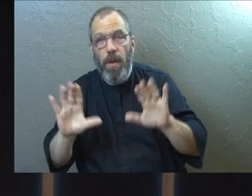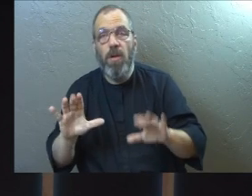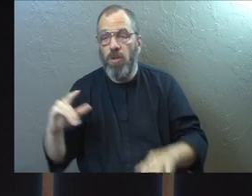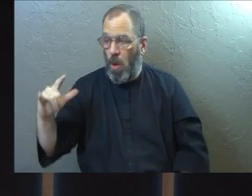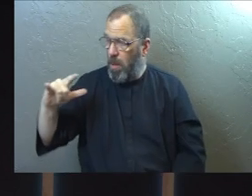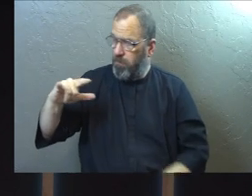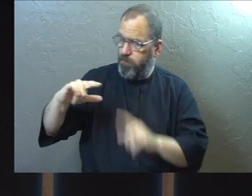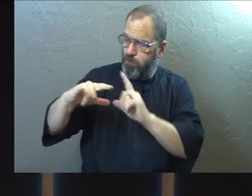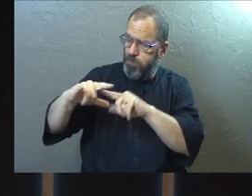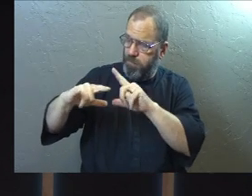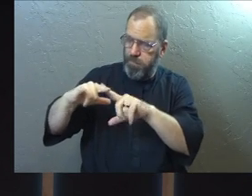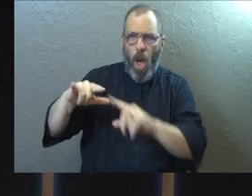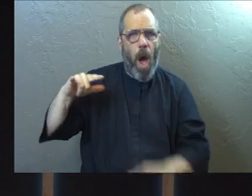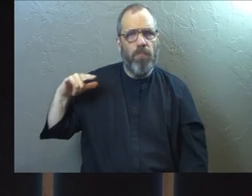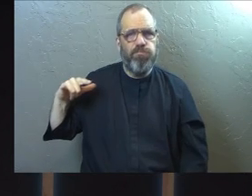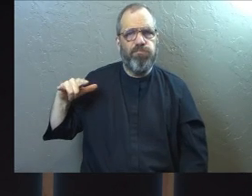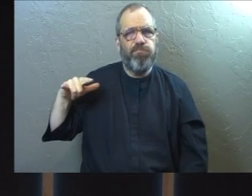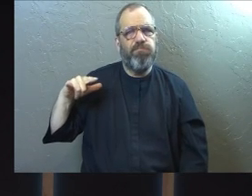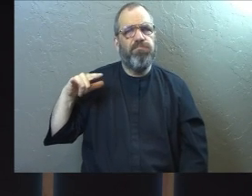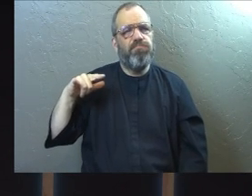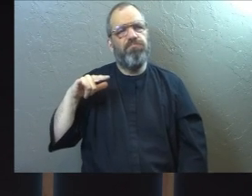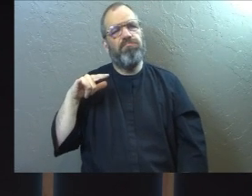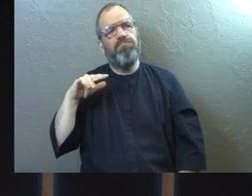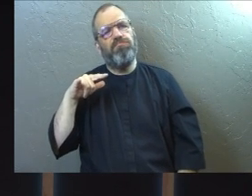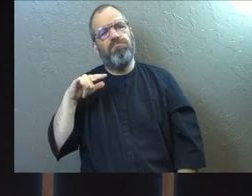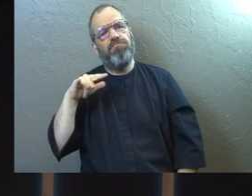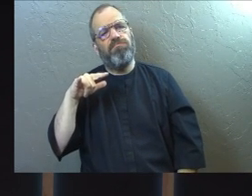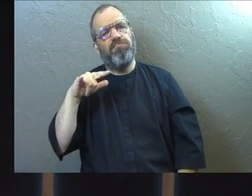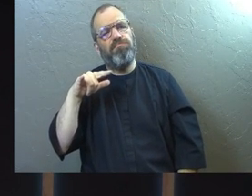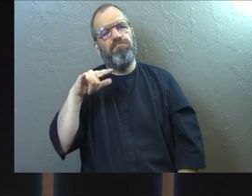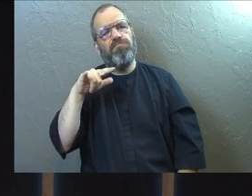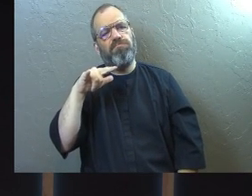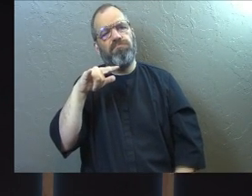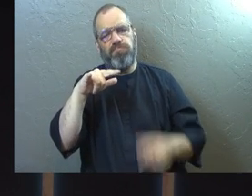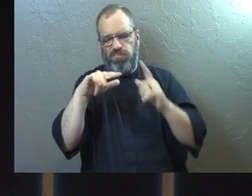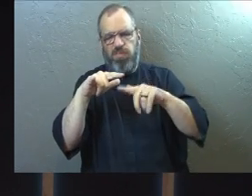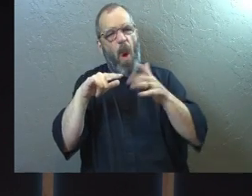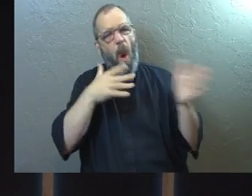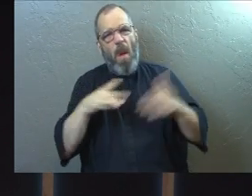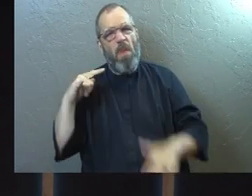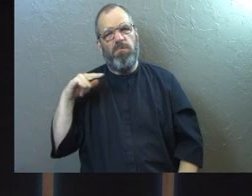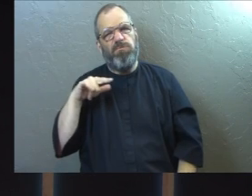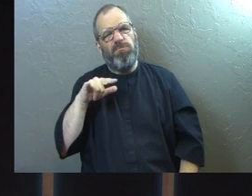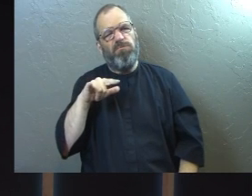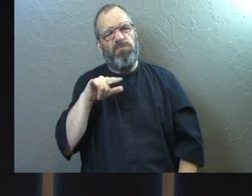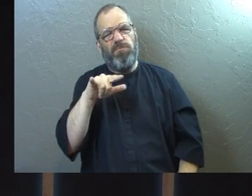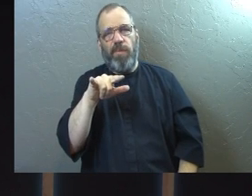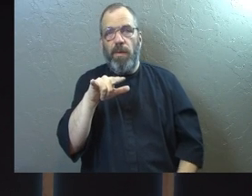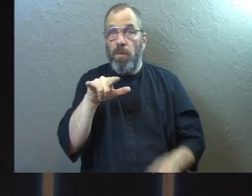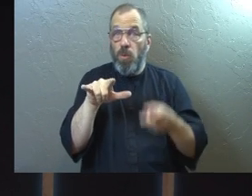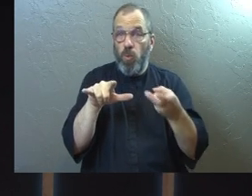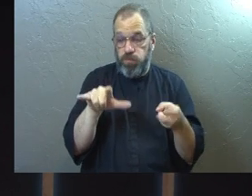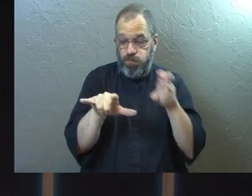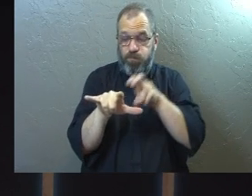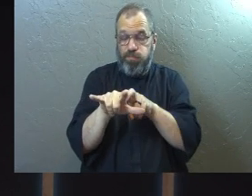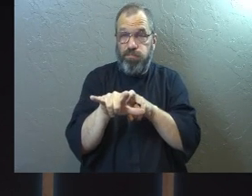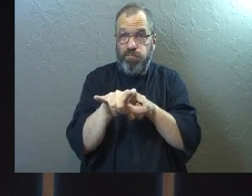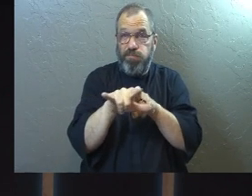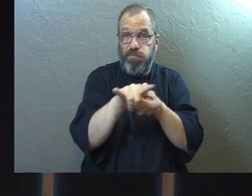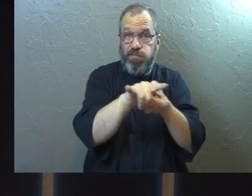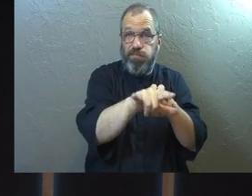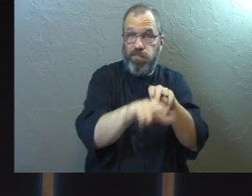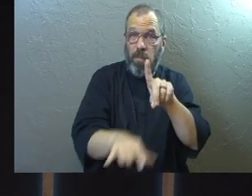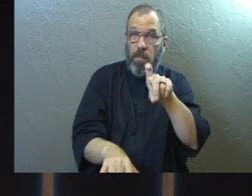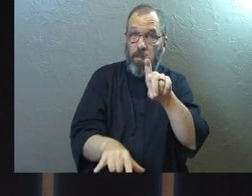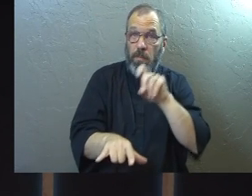the plane is the unstoppable mission and plan of God to save all mankind. The question is whether or not you will get